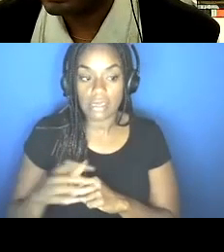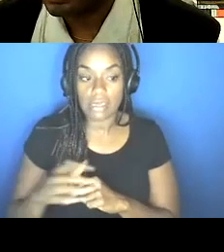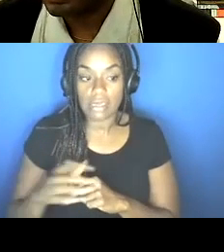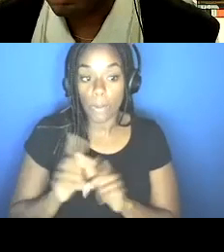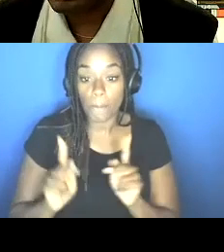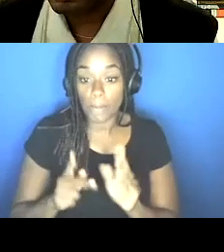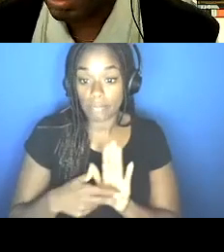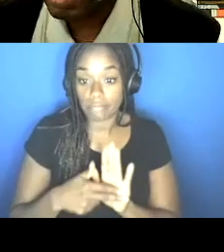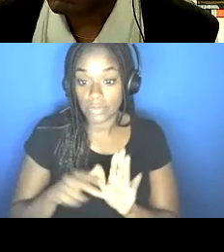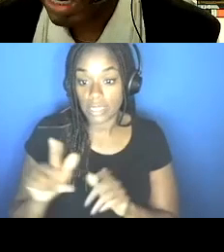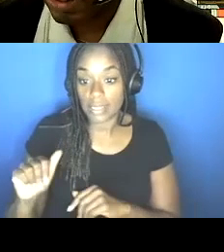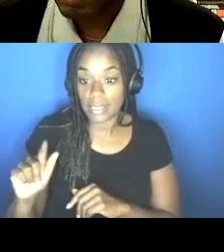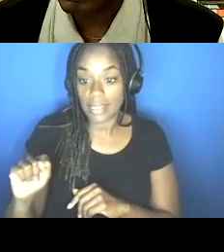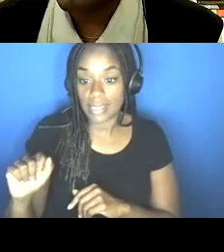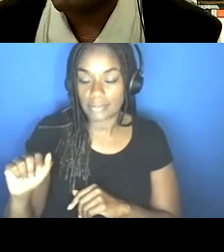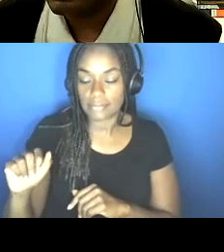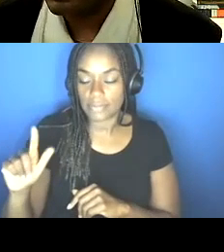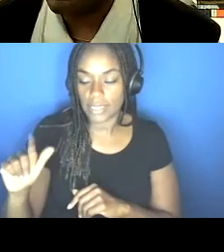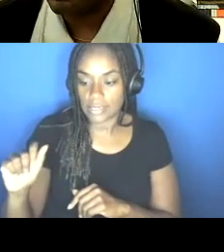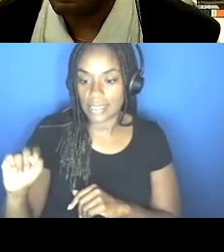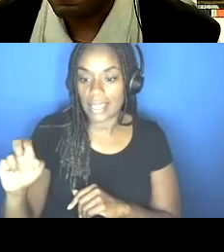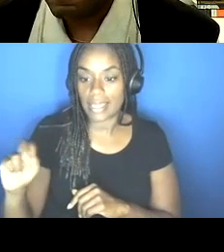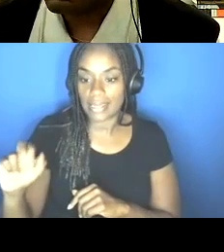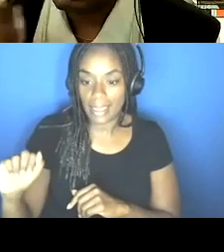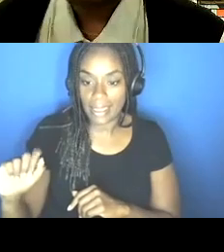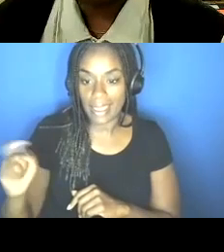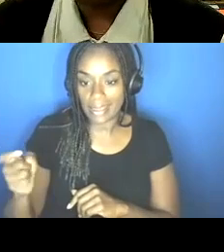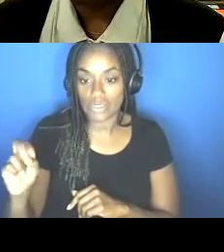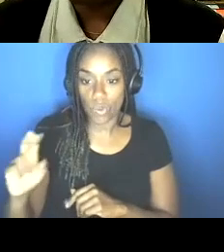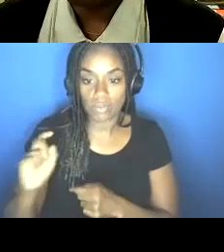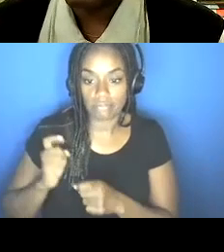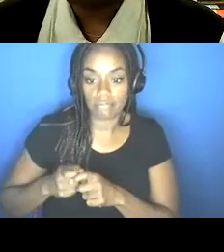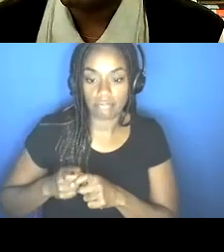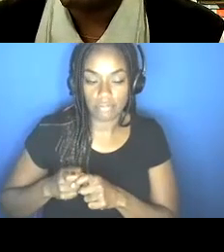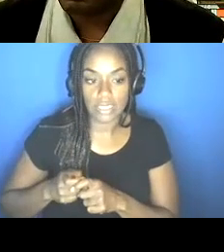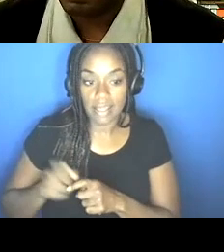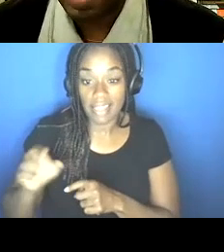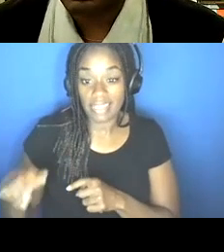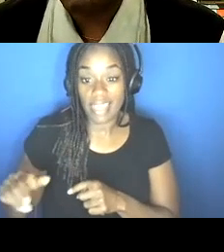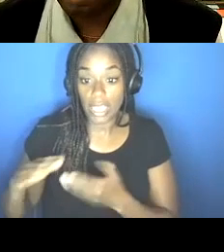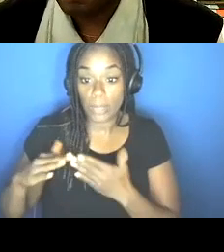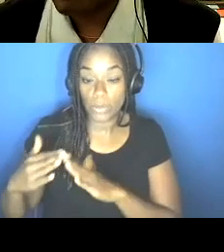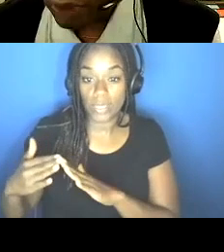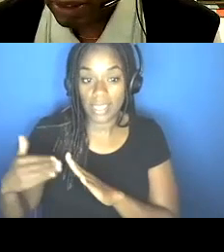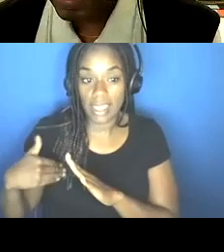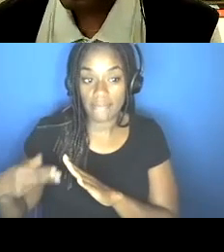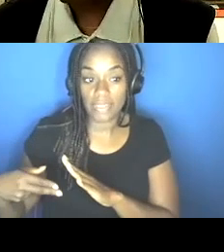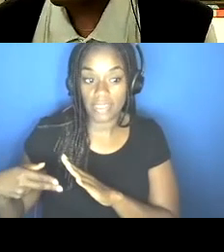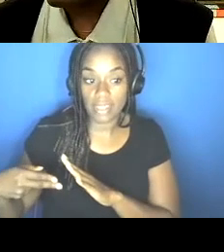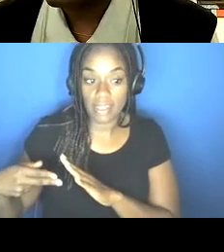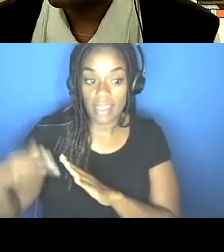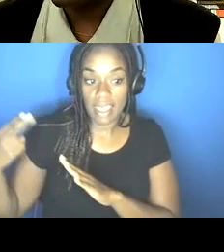as Latina, Latinx, Hispanic, or Latino. Uh, those folks have, uh, have, that community has, uh, had the highest burden